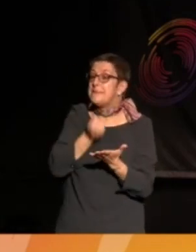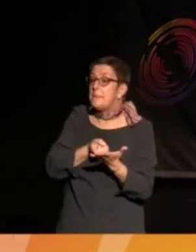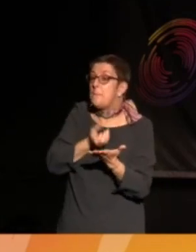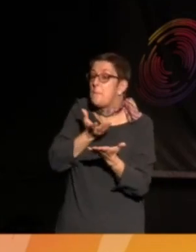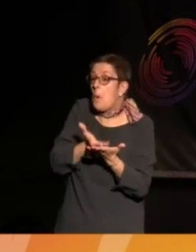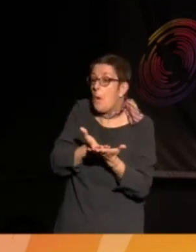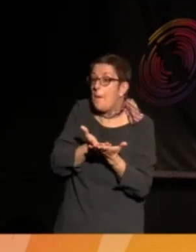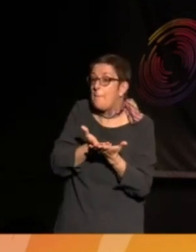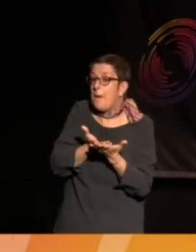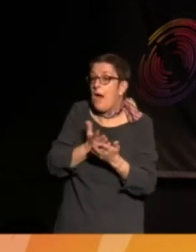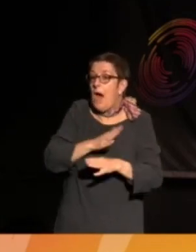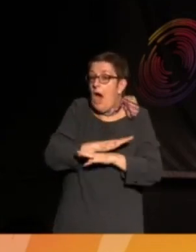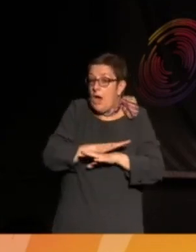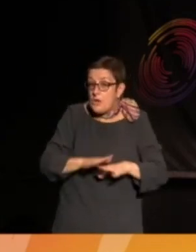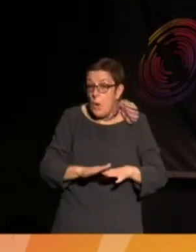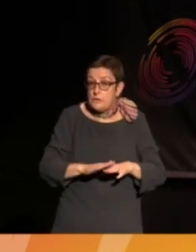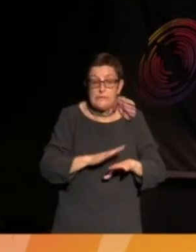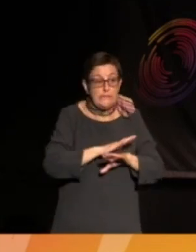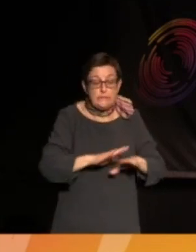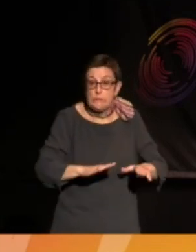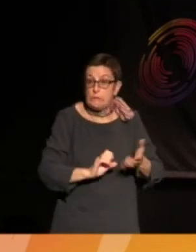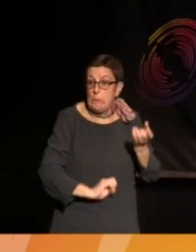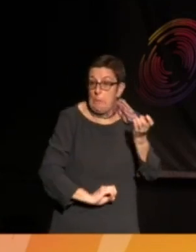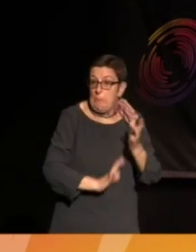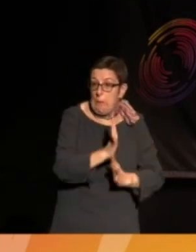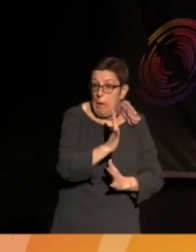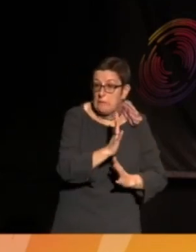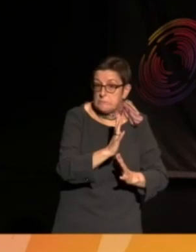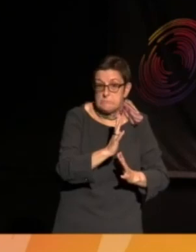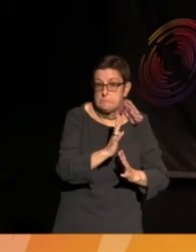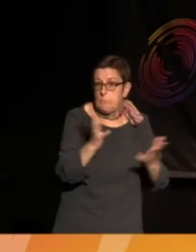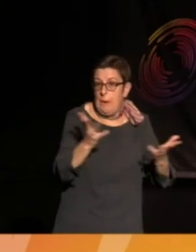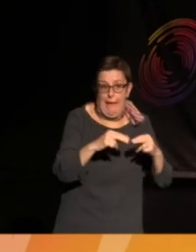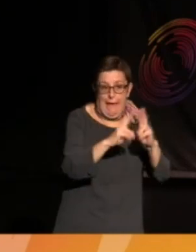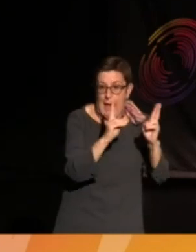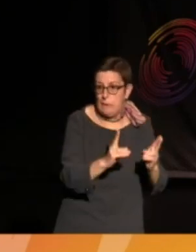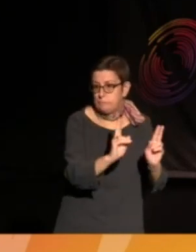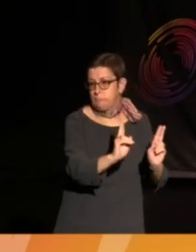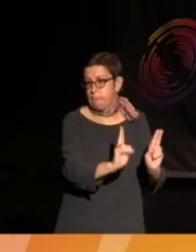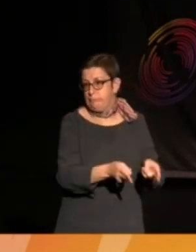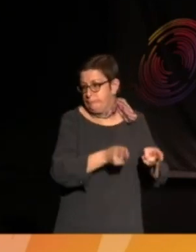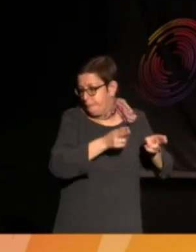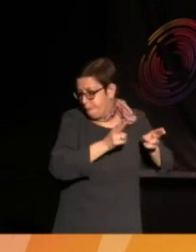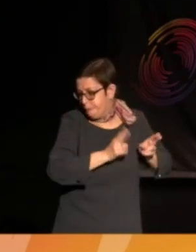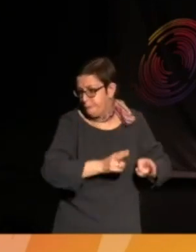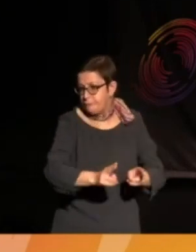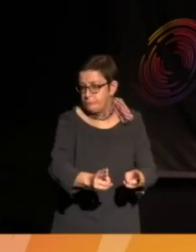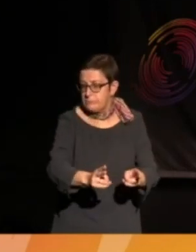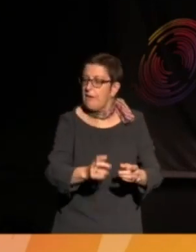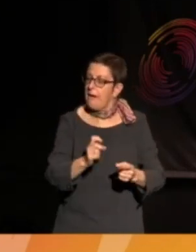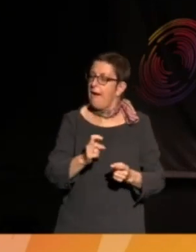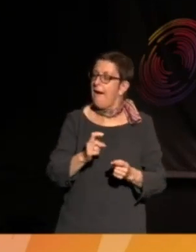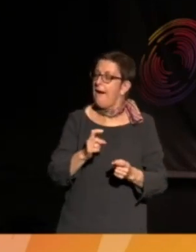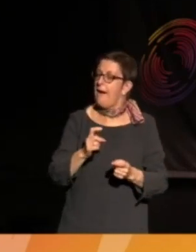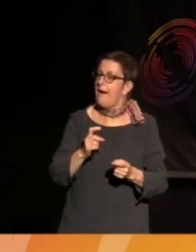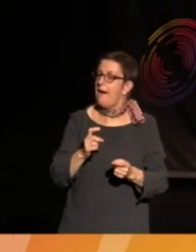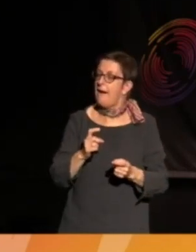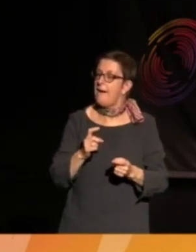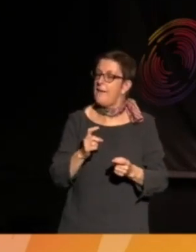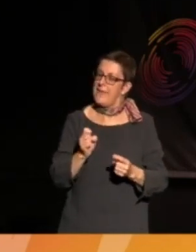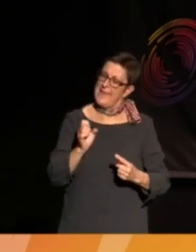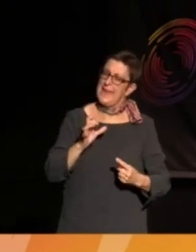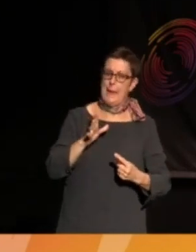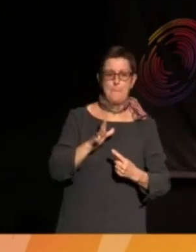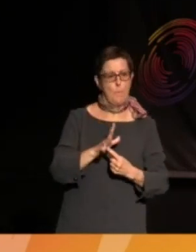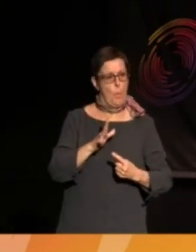children burning to death in a house. I do do that. Yeah. And I think it's kind of important to be able to exist